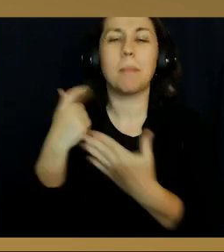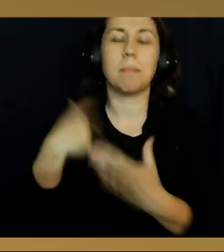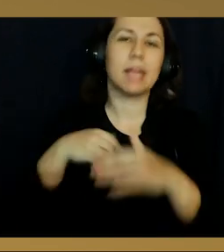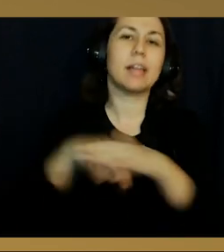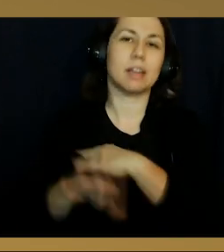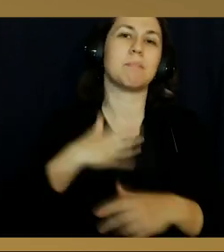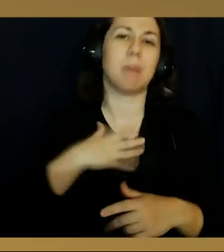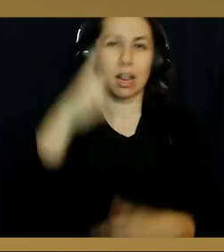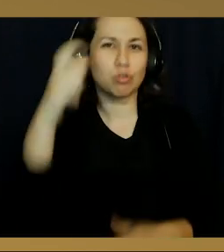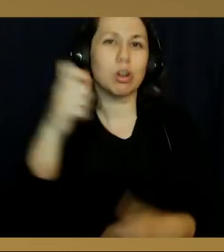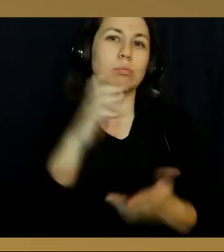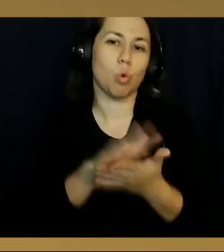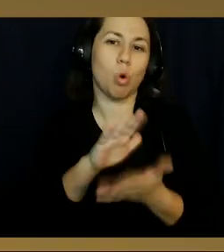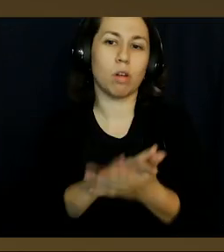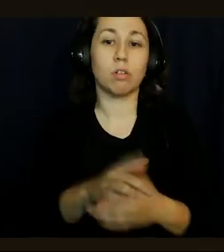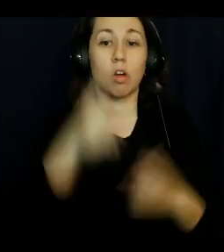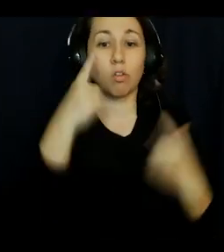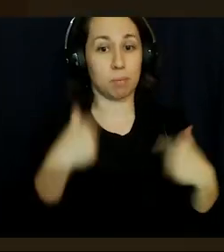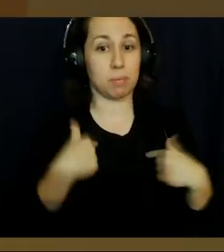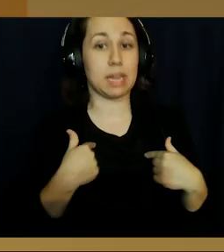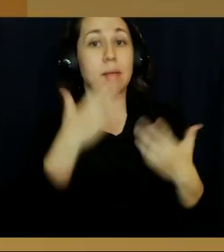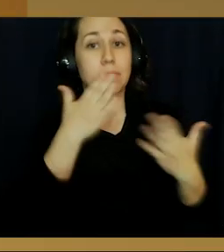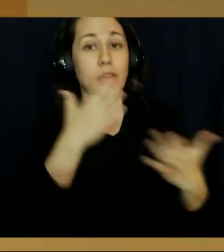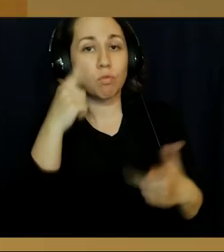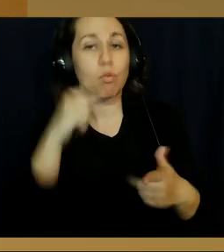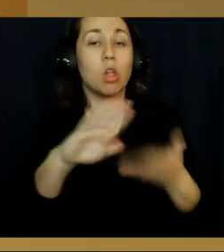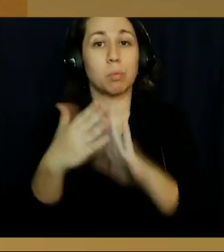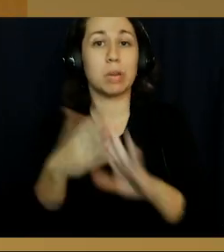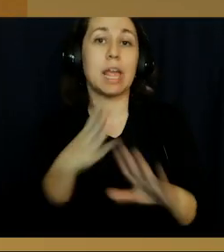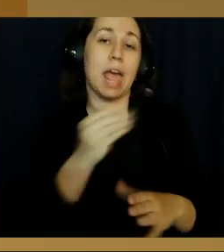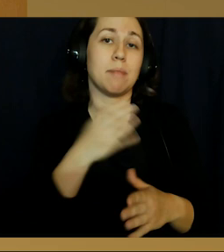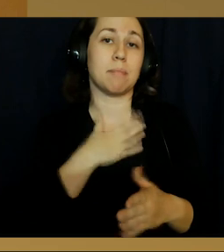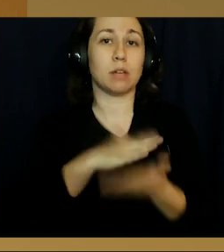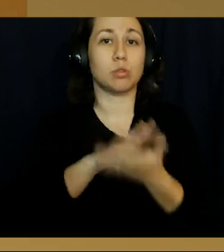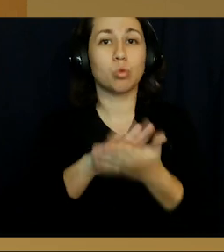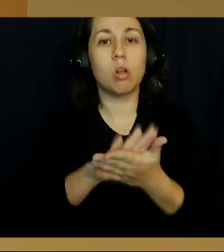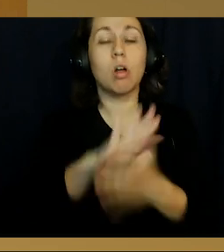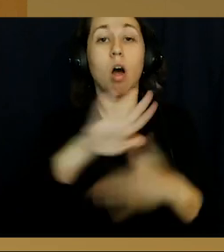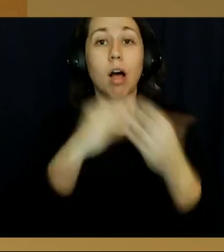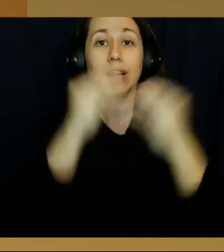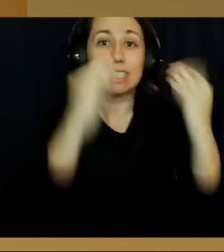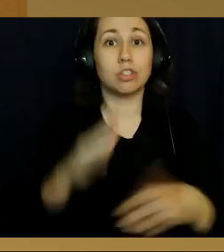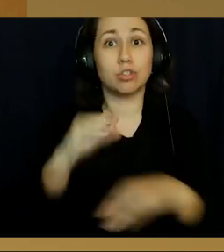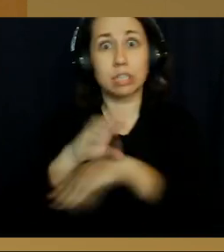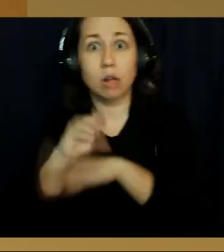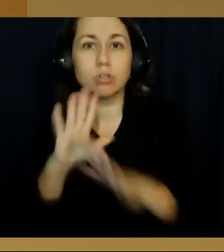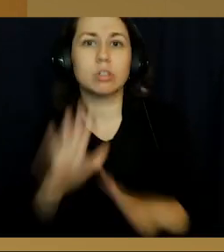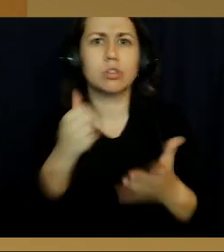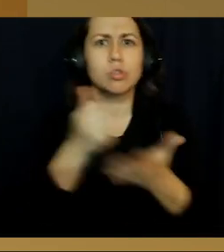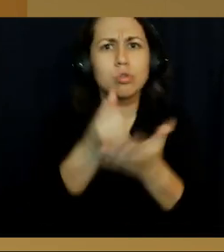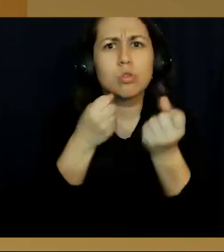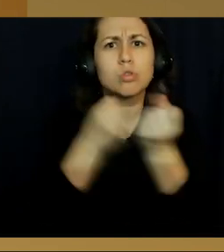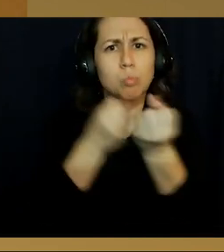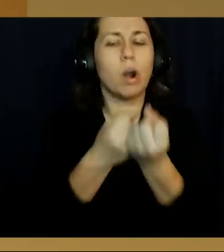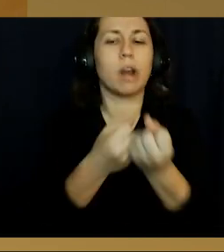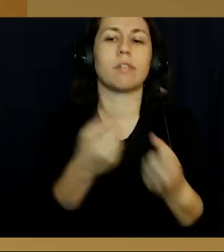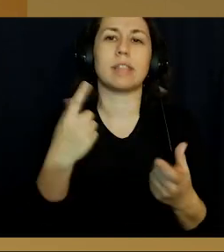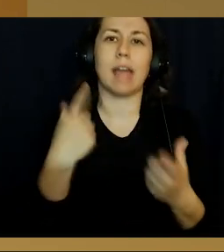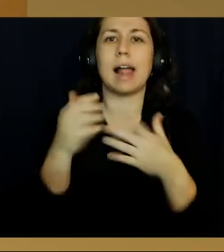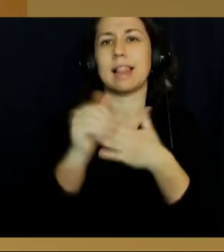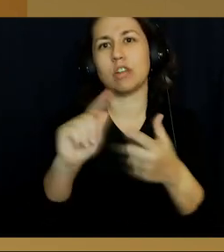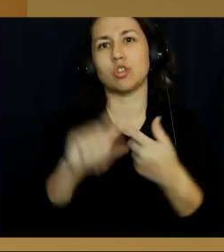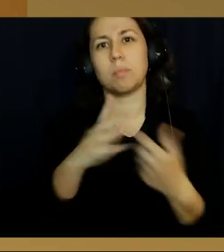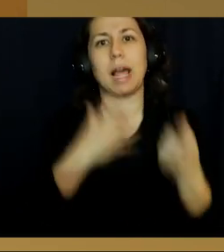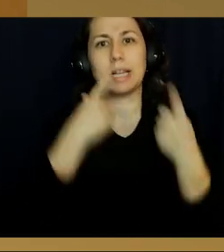me get into my dream schools. For me, I'm thankful for the community in our school. All my teachers and counselors are supportive